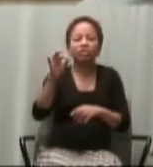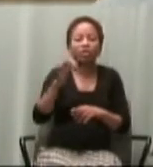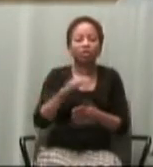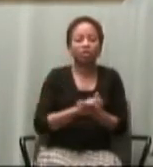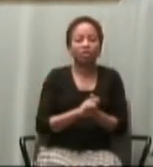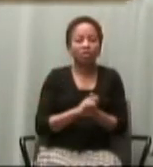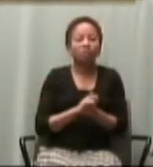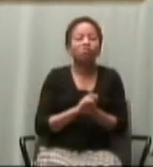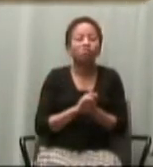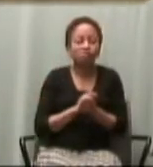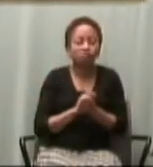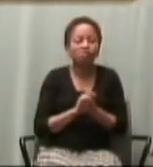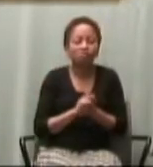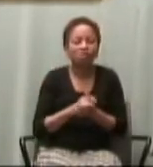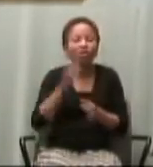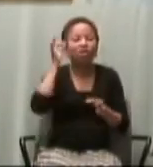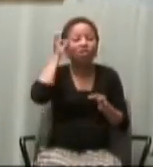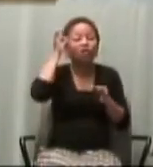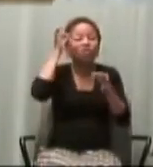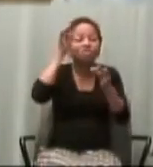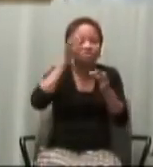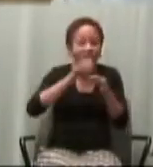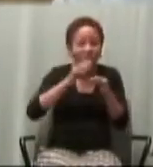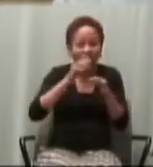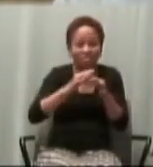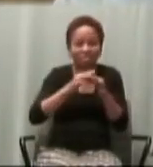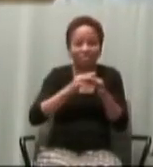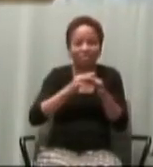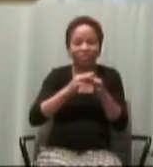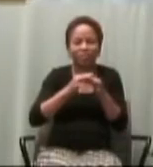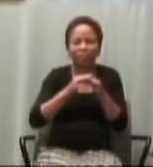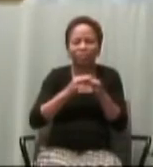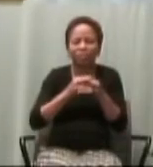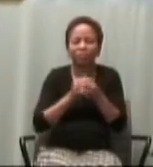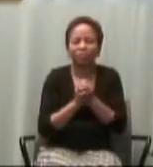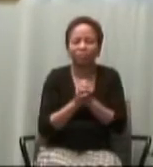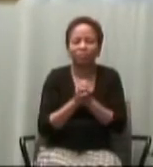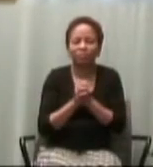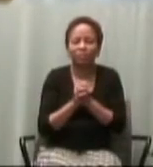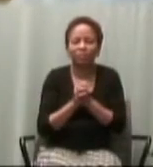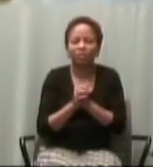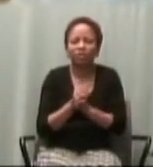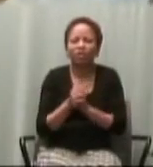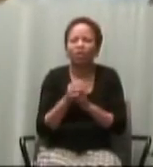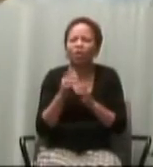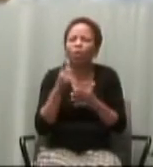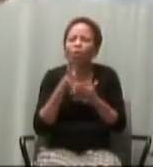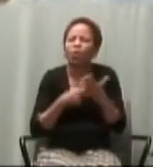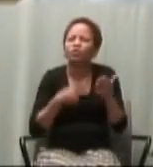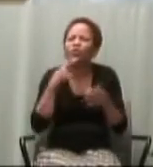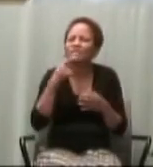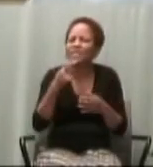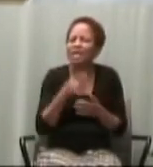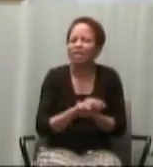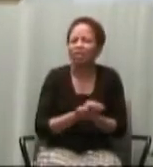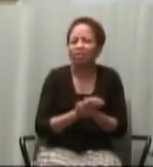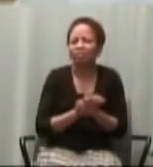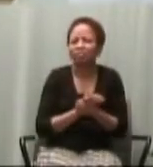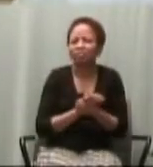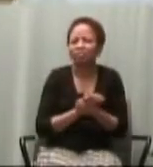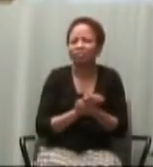And our response your response in mind ought to be out of that sense of faith.